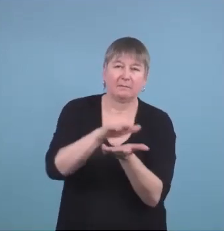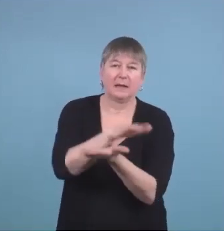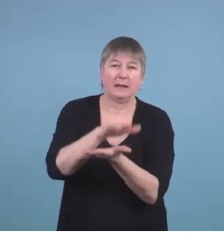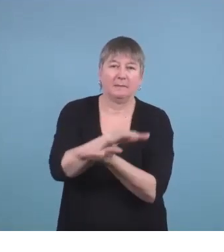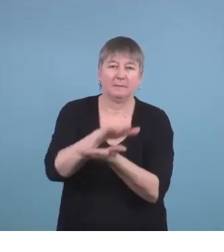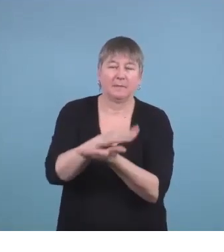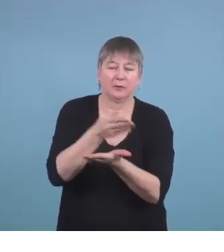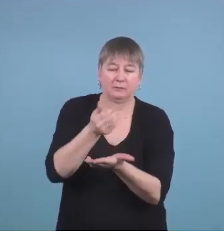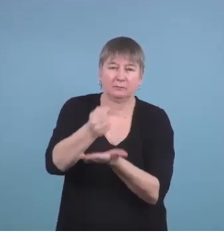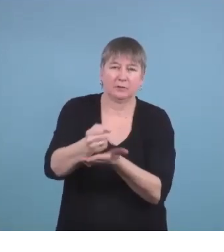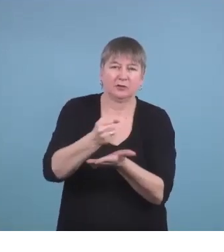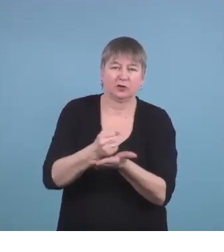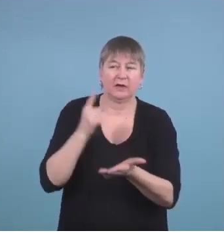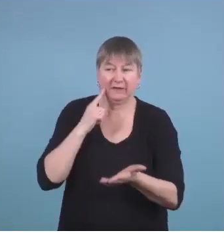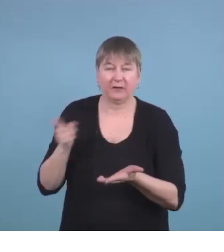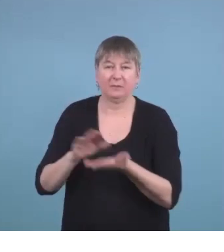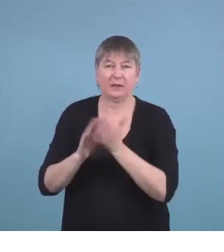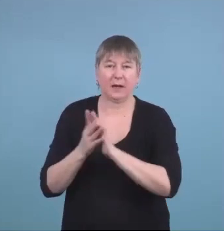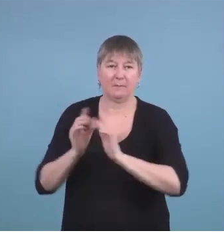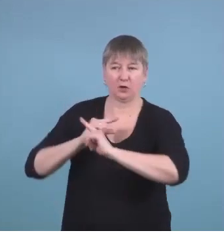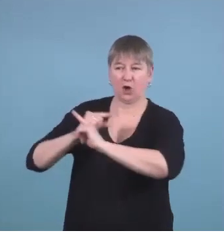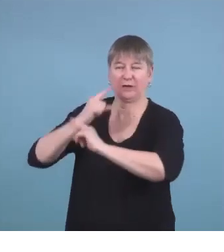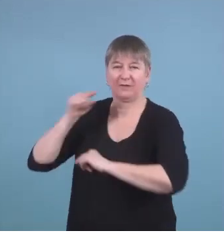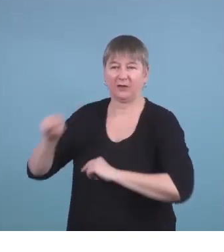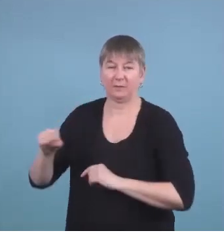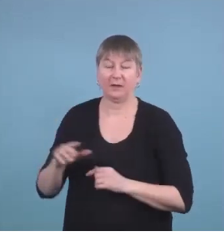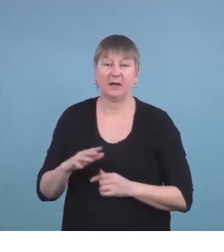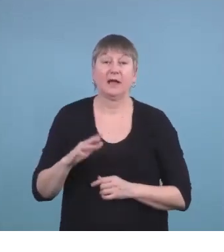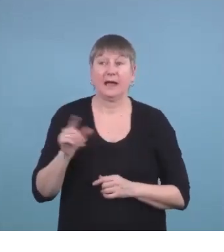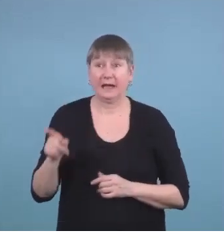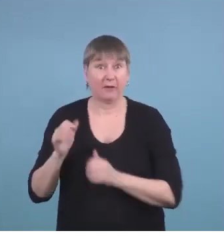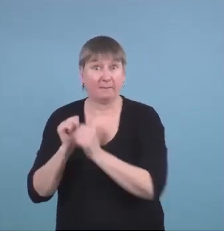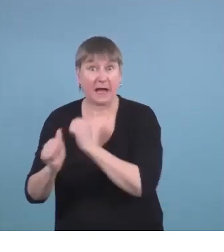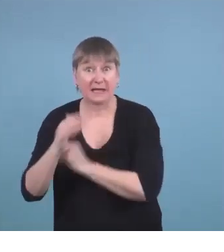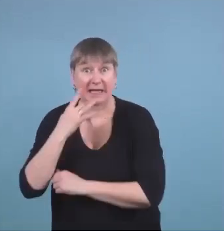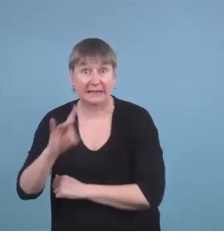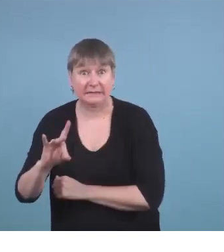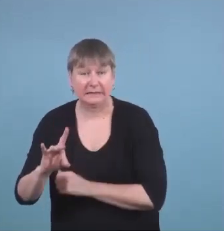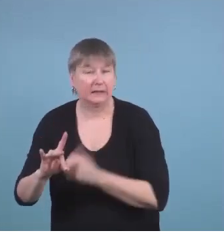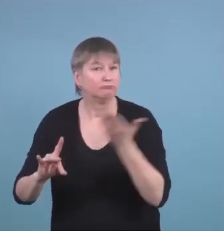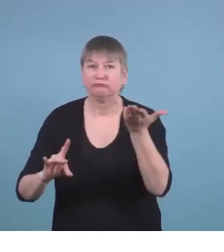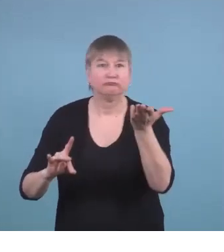if the child turns 18 they will not be able to become guardians